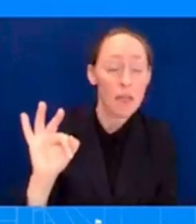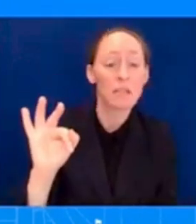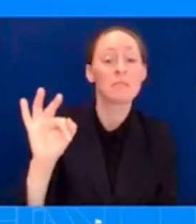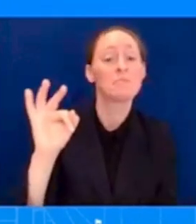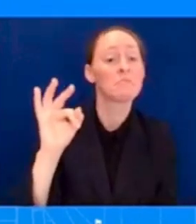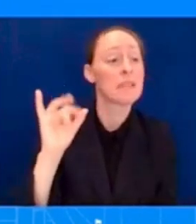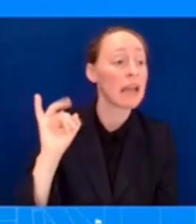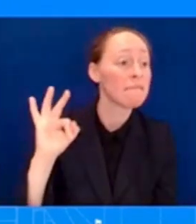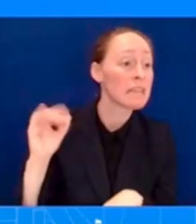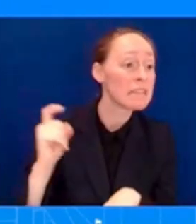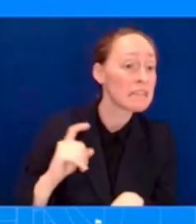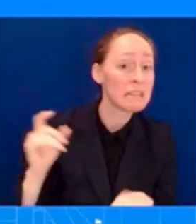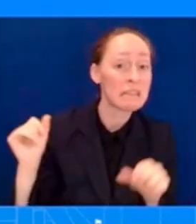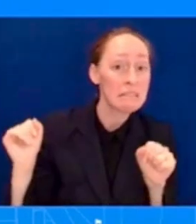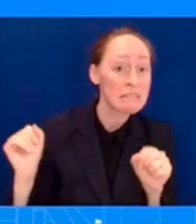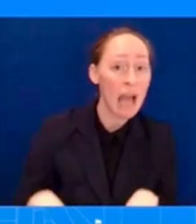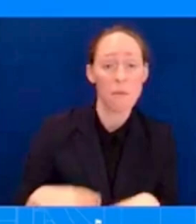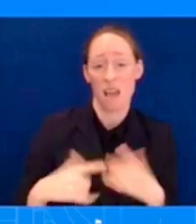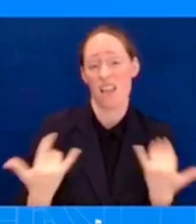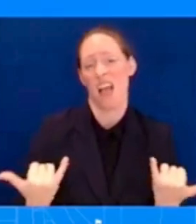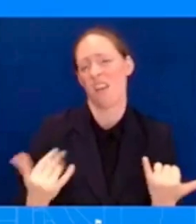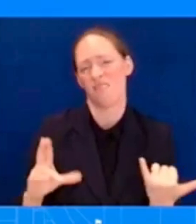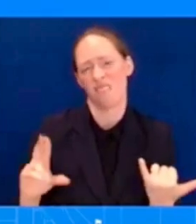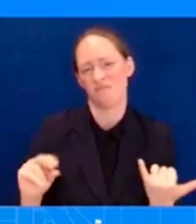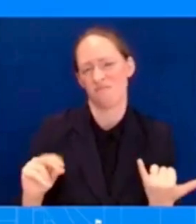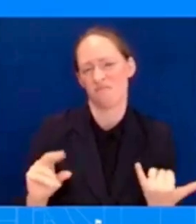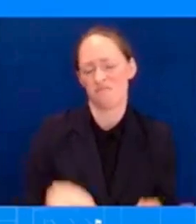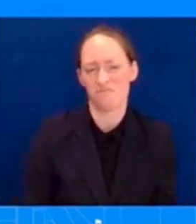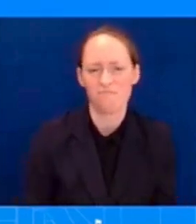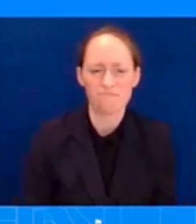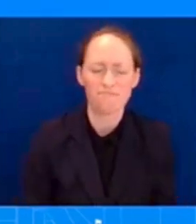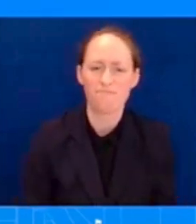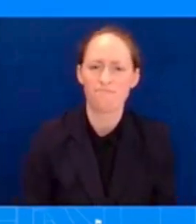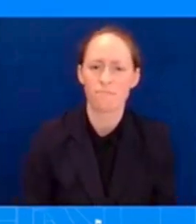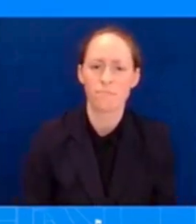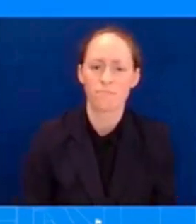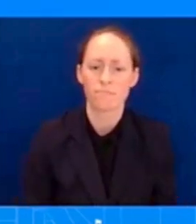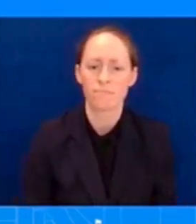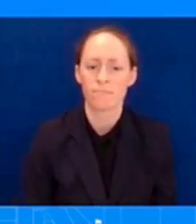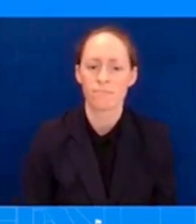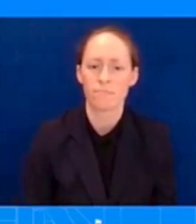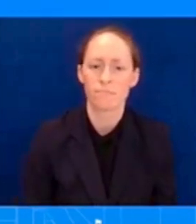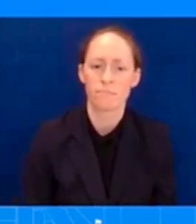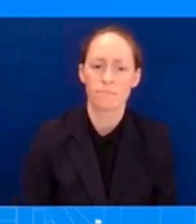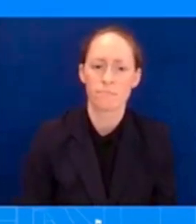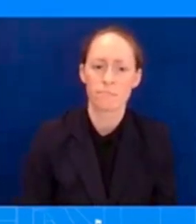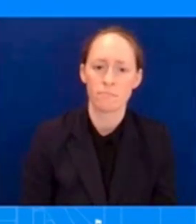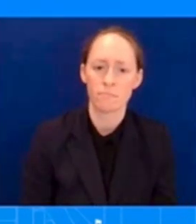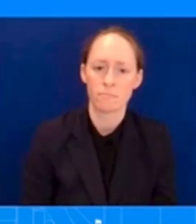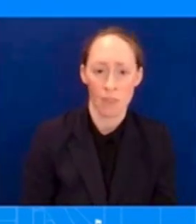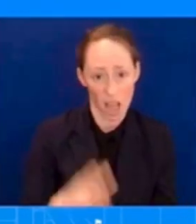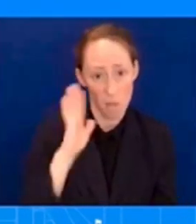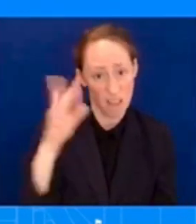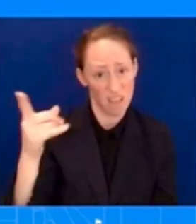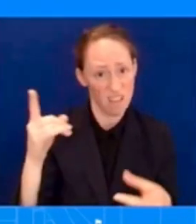don't have anything to share. And any plans for him to speak publicly about the death toll? Ms. You'll hear from the President.